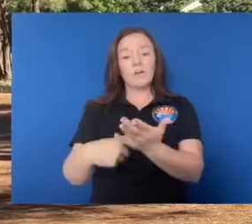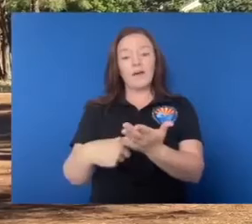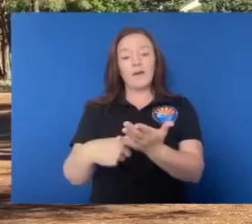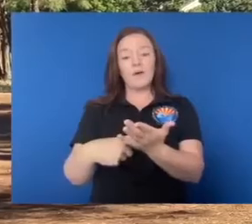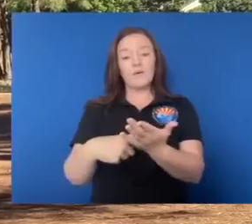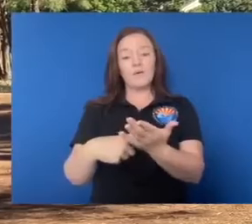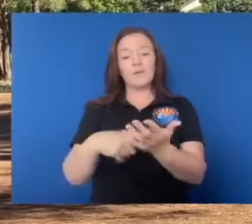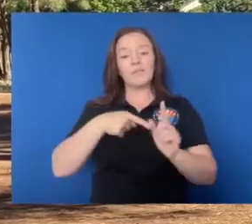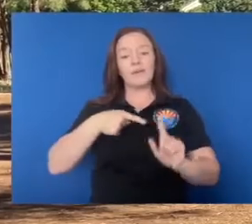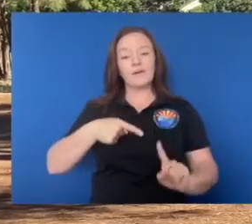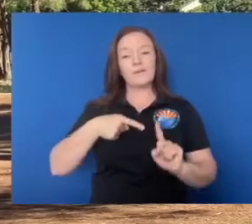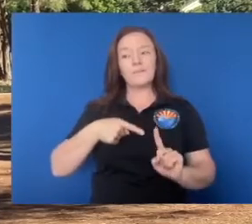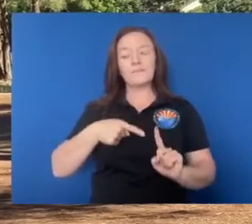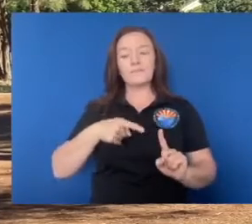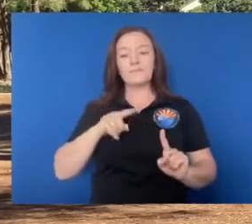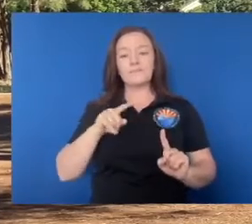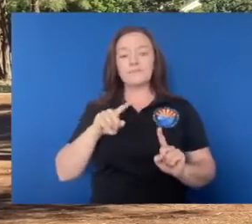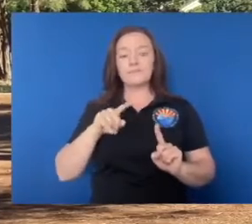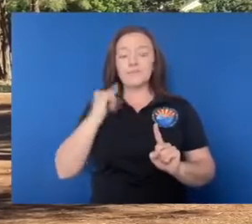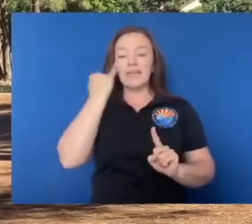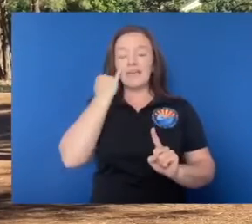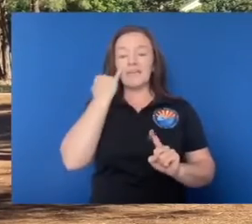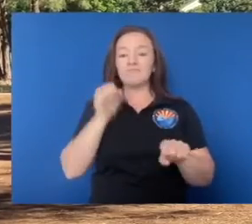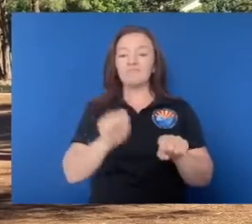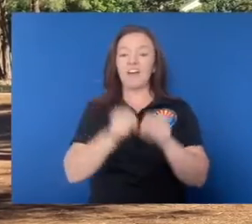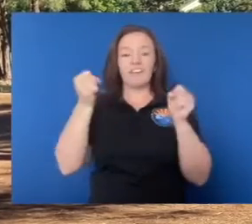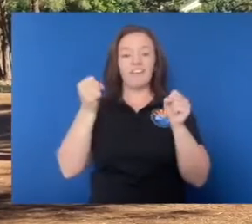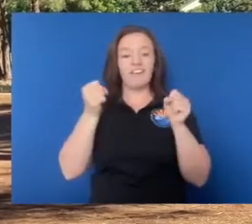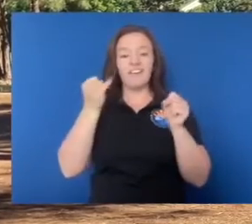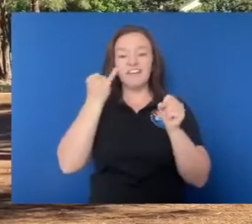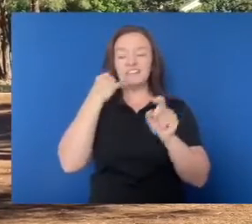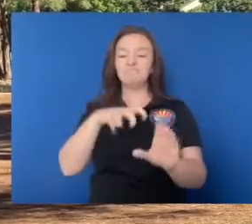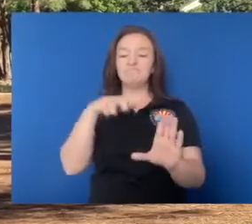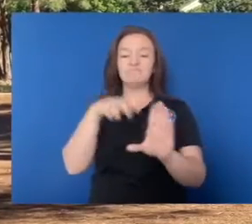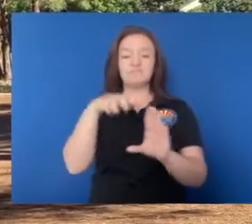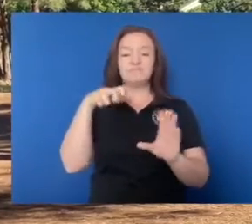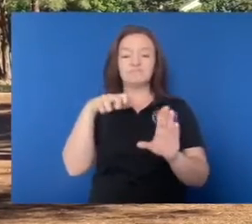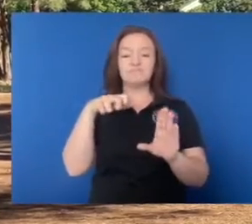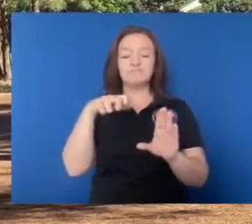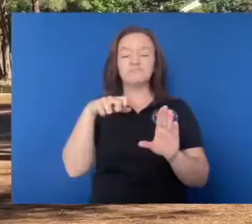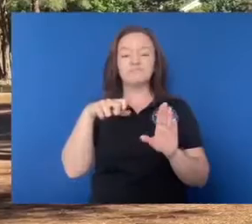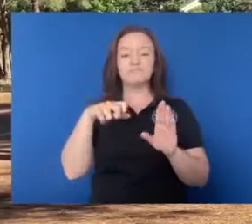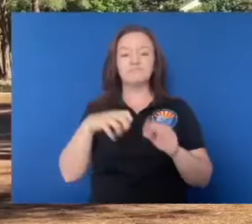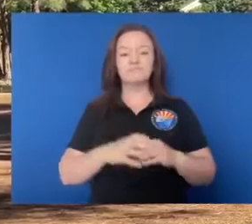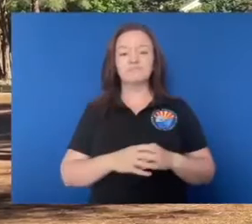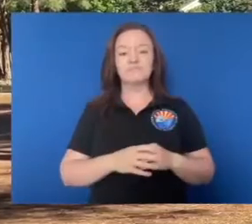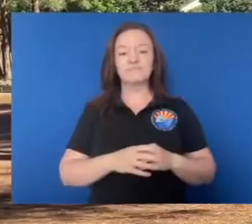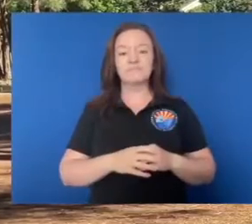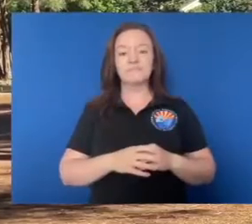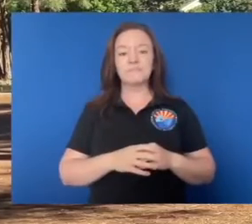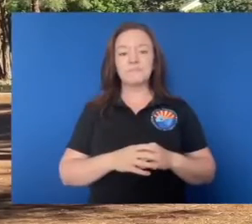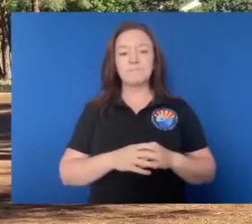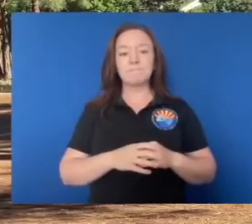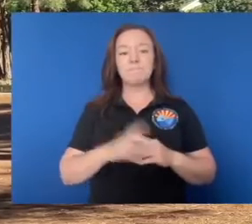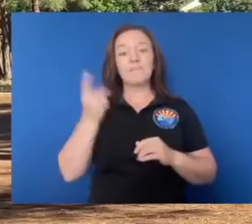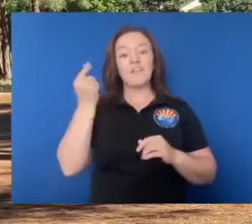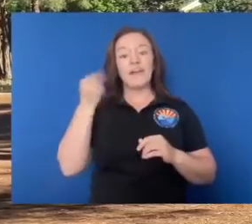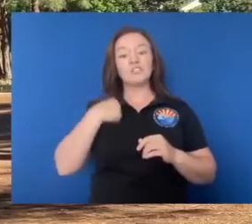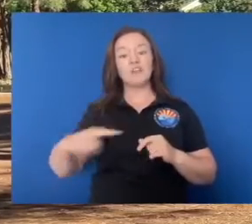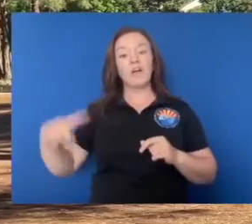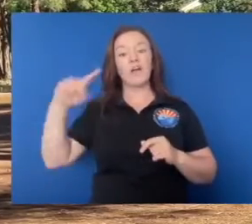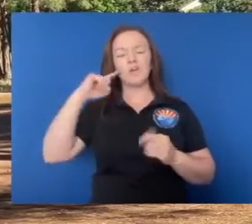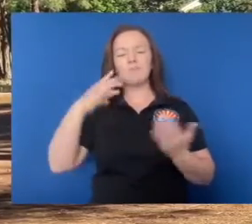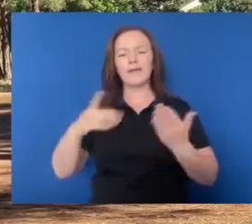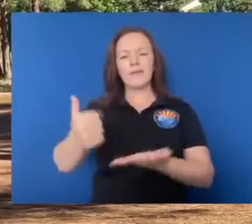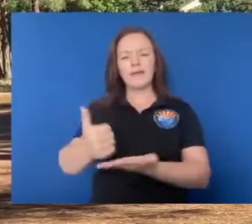the, the, the violations and people getting cited. You know, last year I